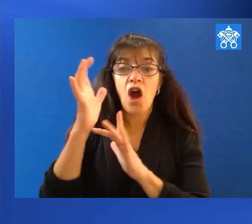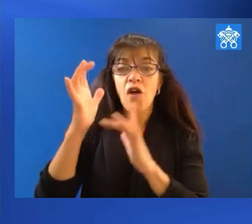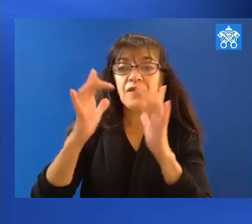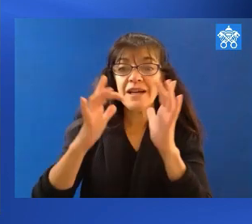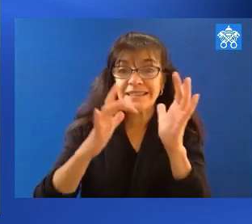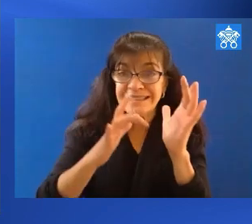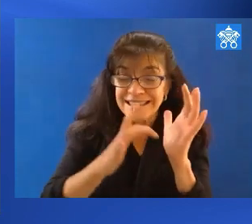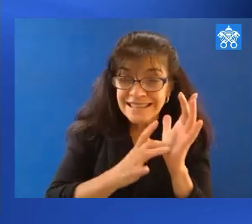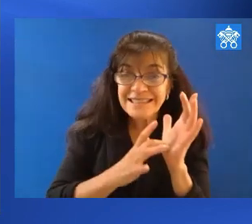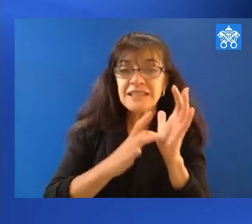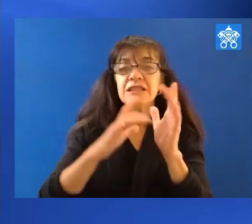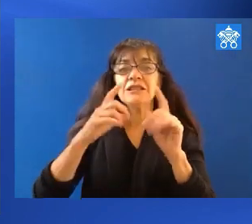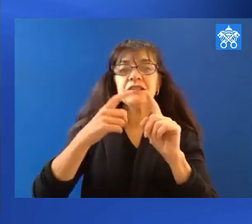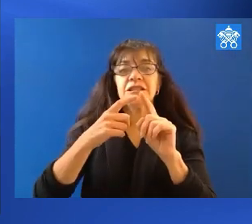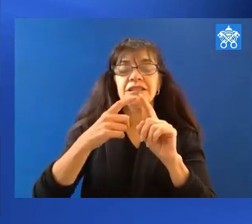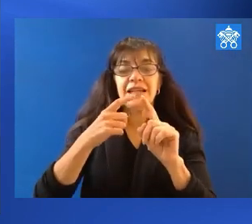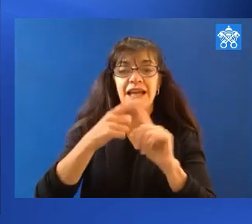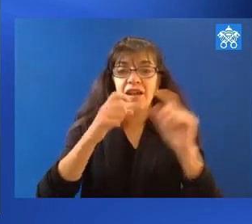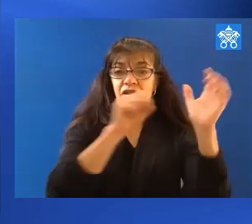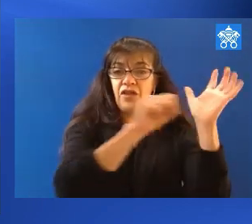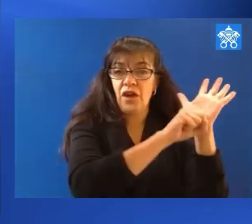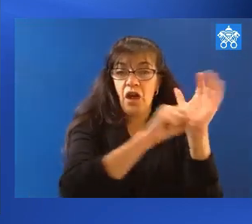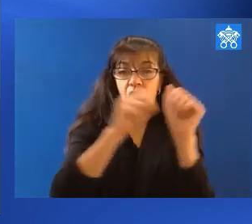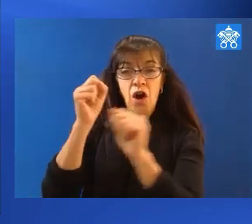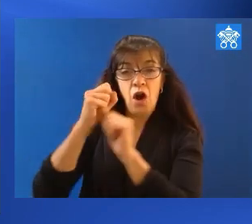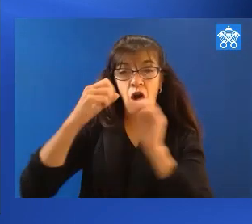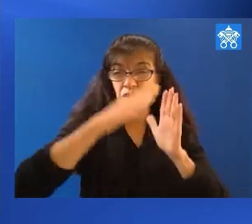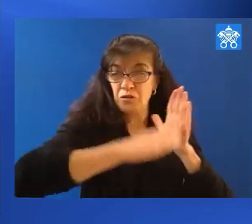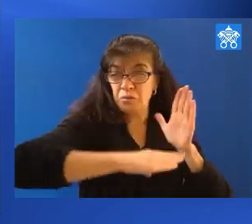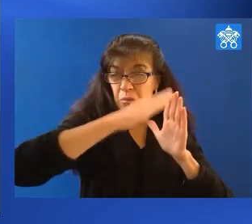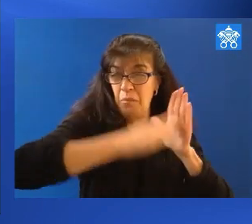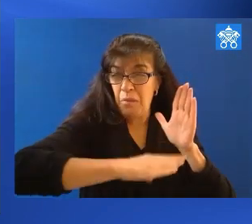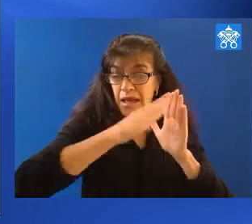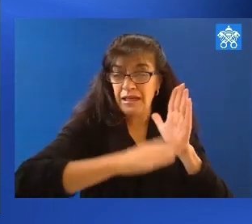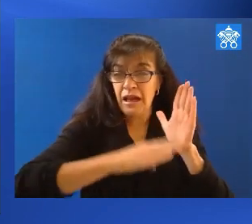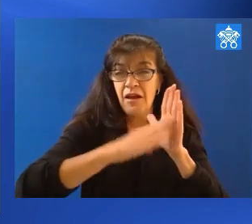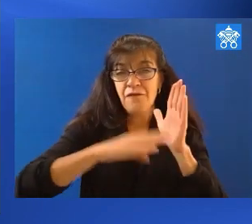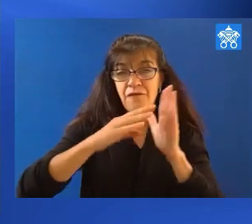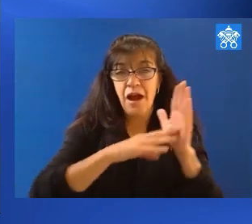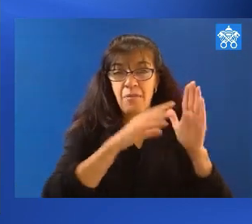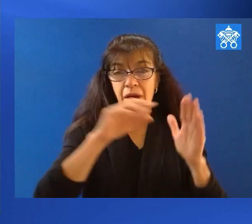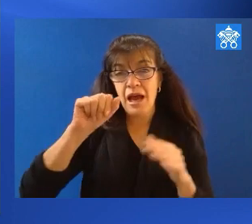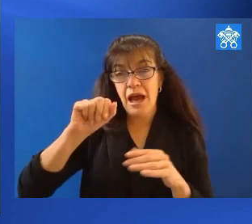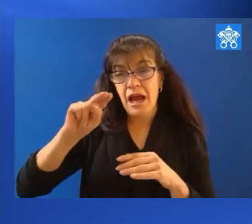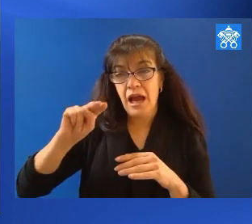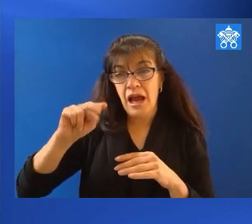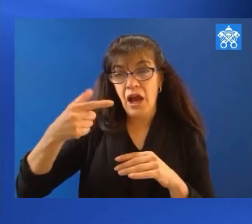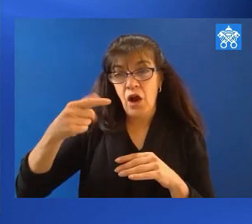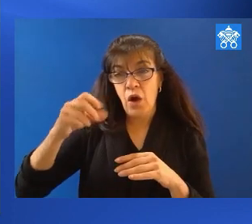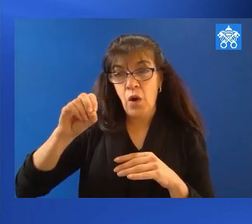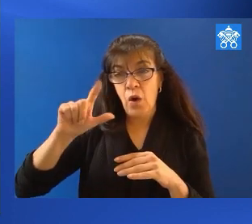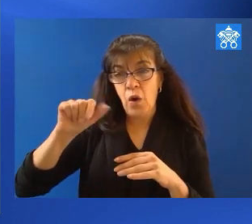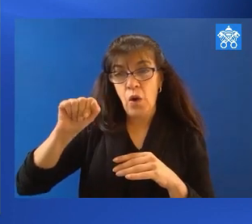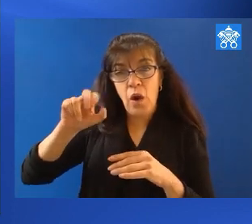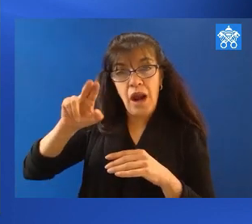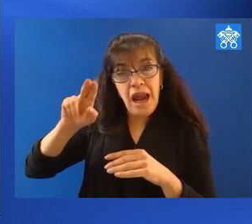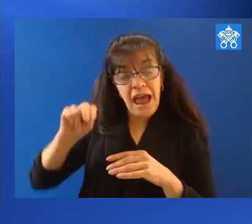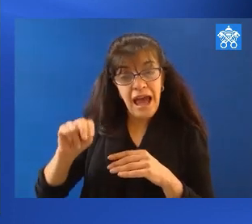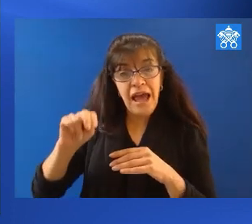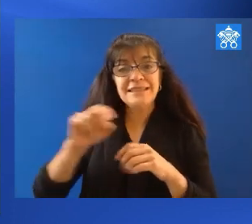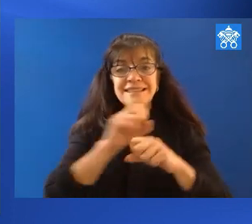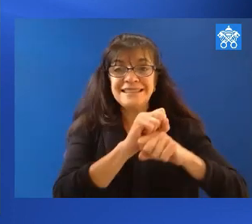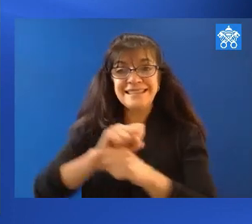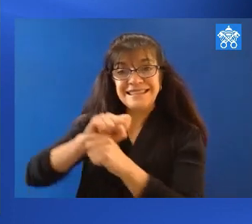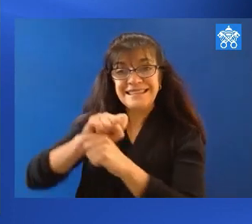painted by an Angolan slave in Peru way back in 1651. The artwork also depicts the Blessed